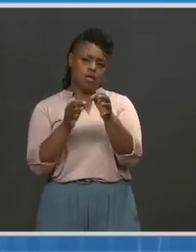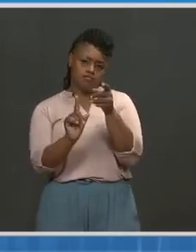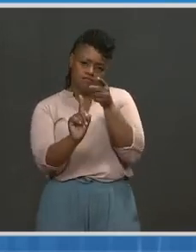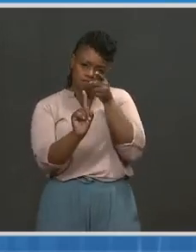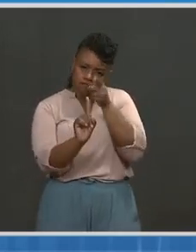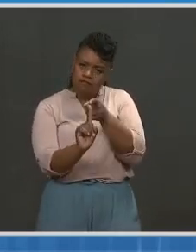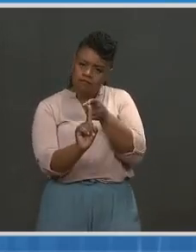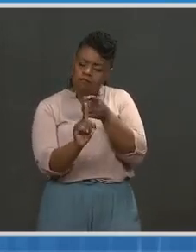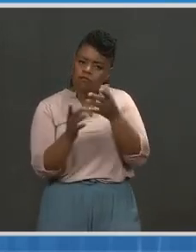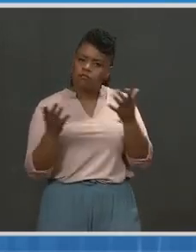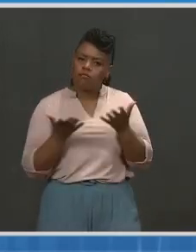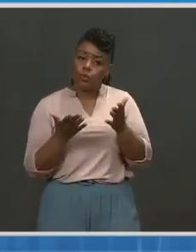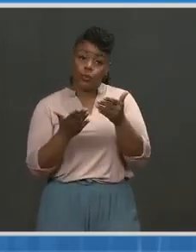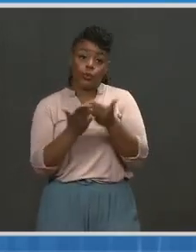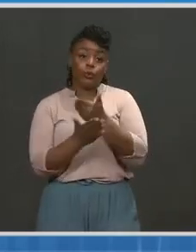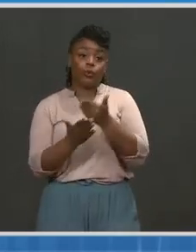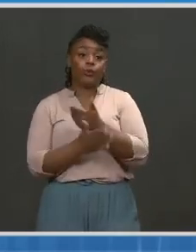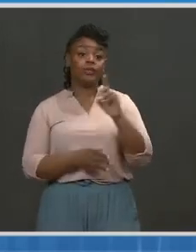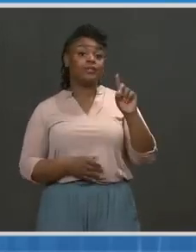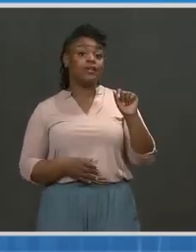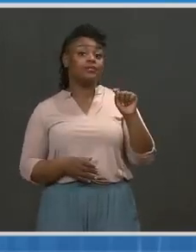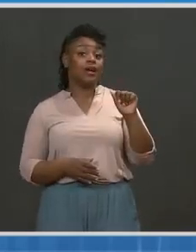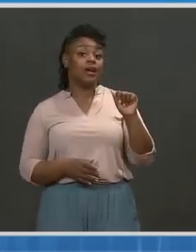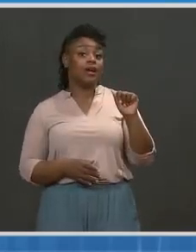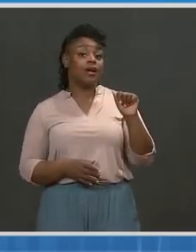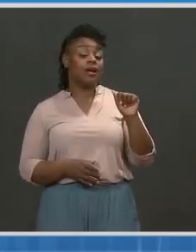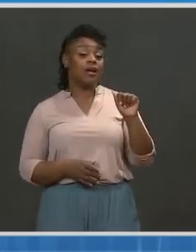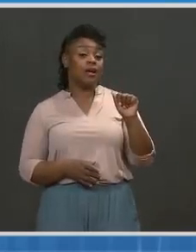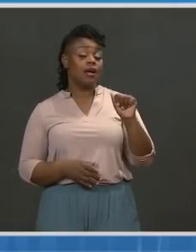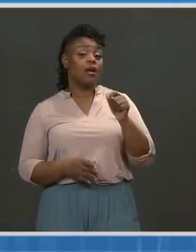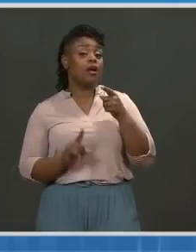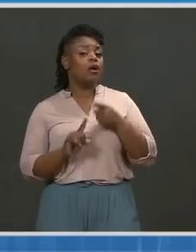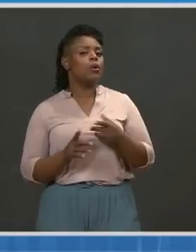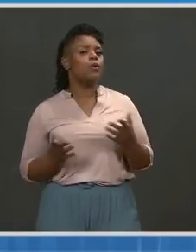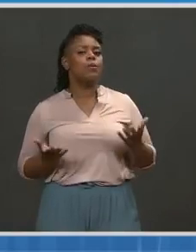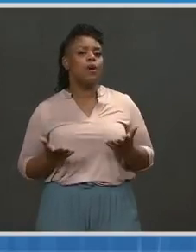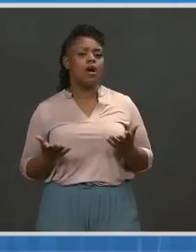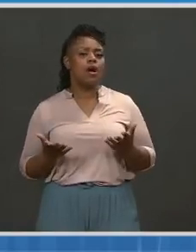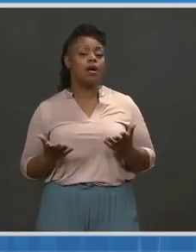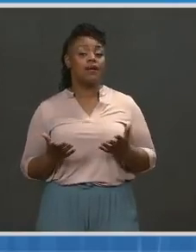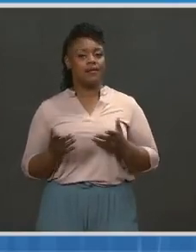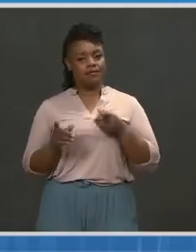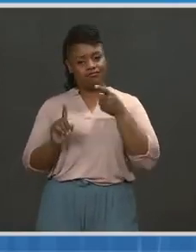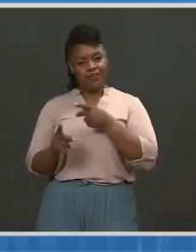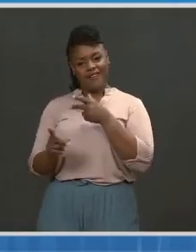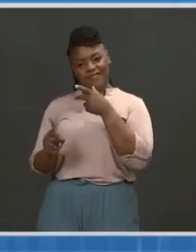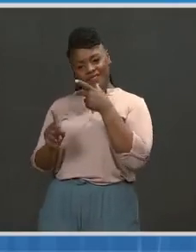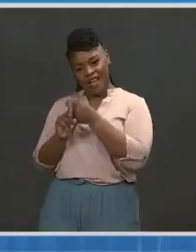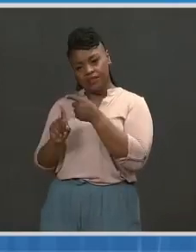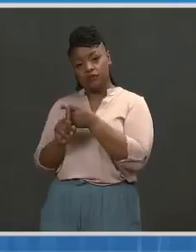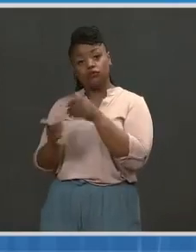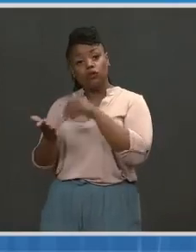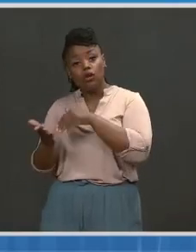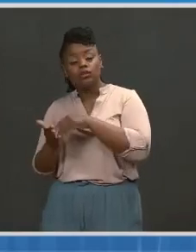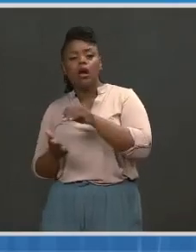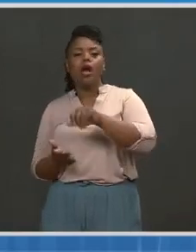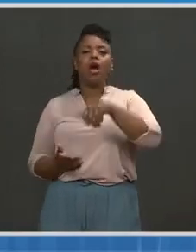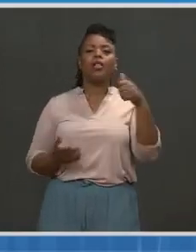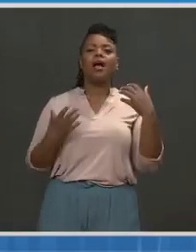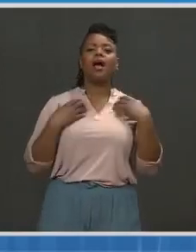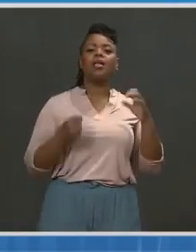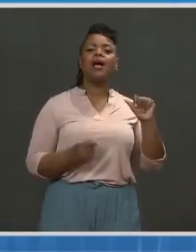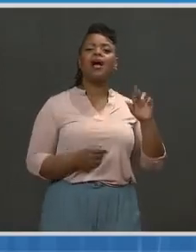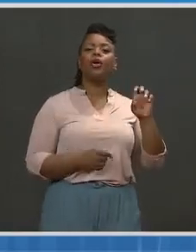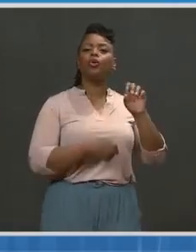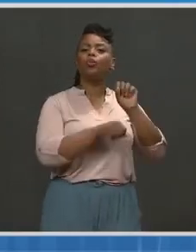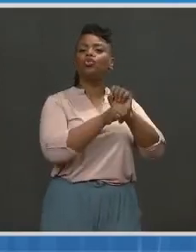is to just present to you very briefly new data on the effectiveness of vaccination and healthcare workers in